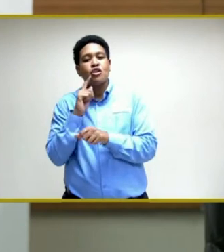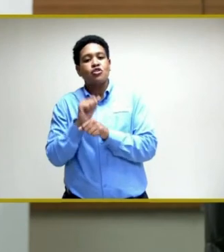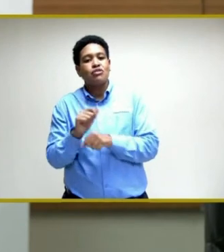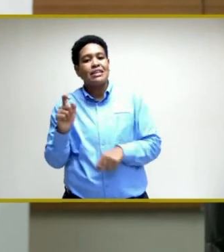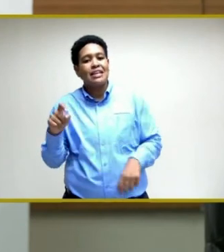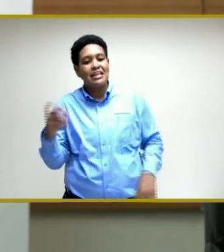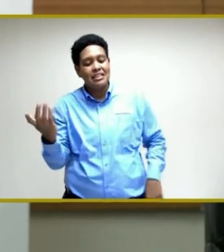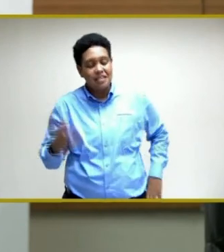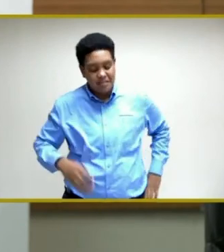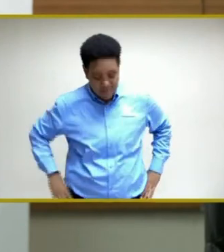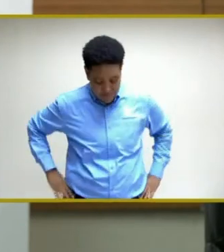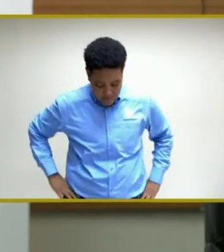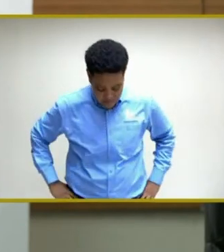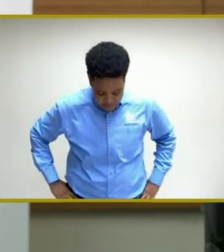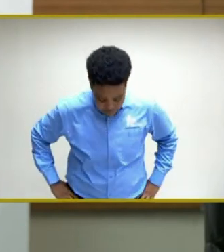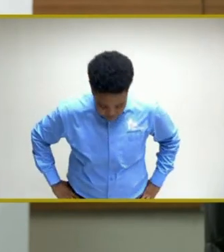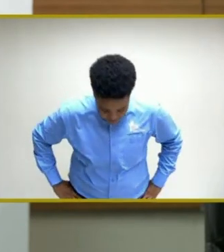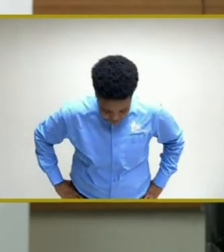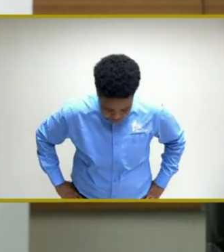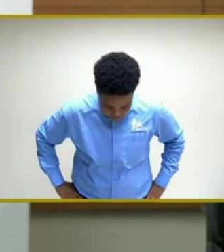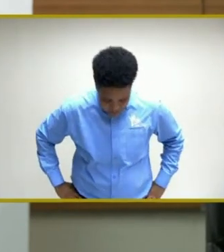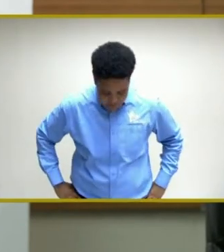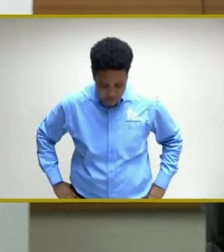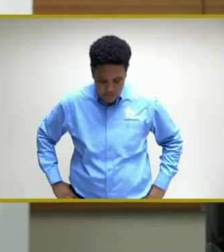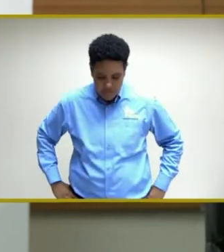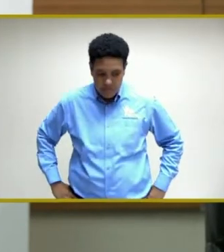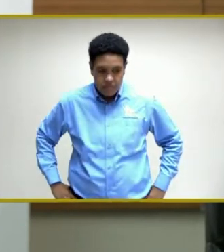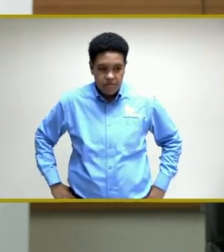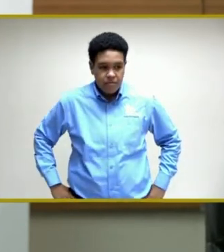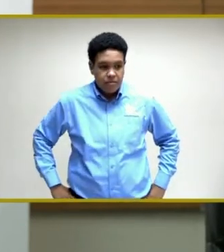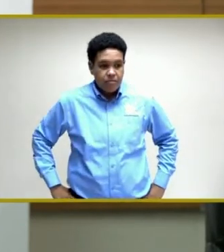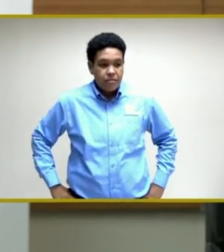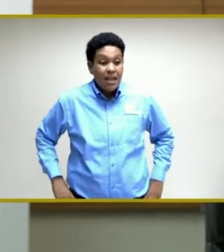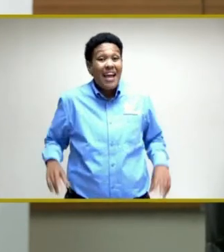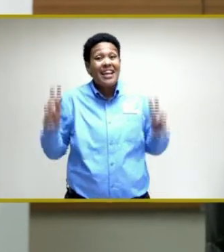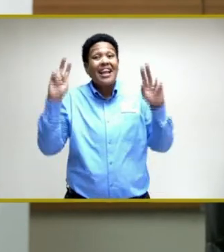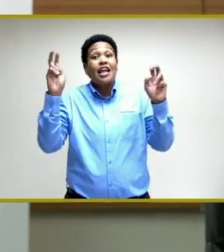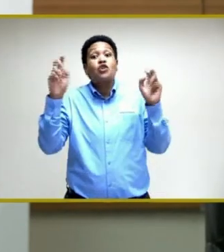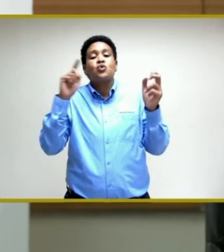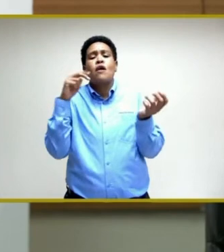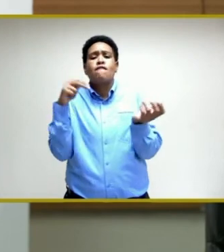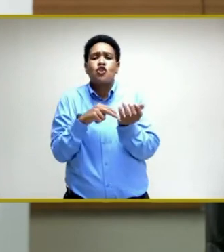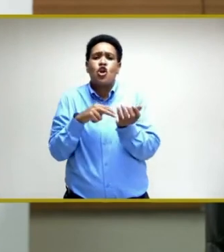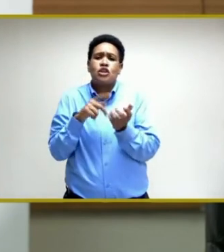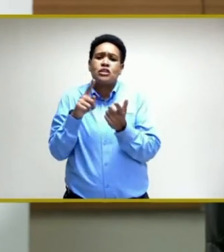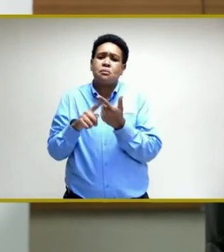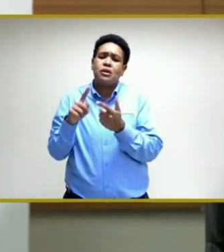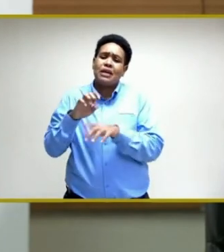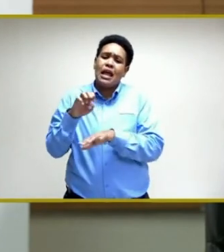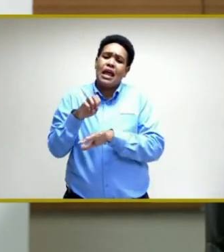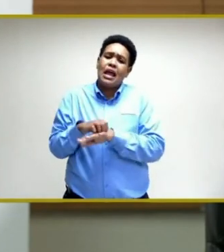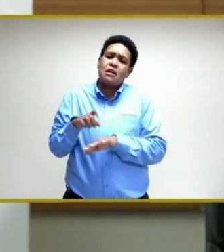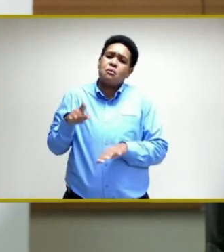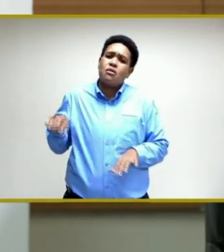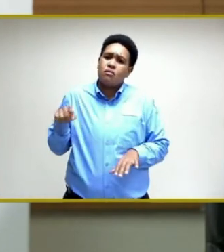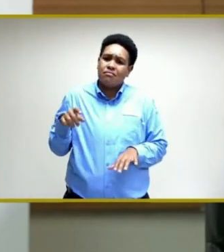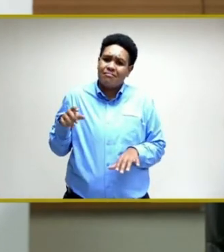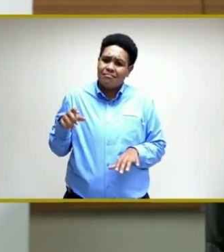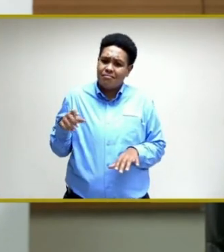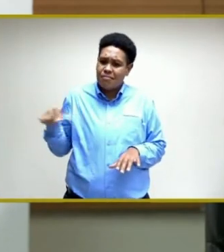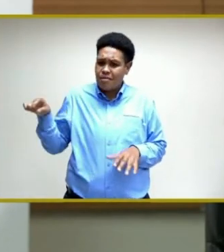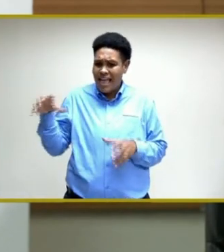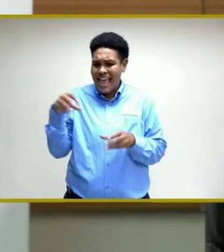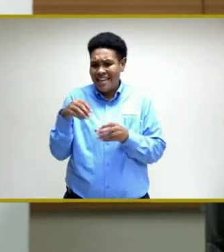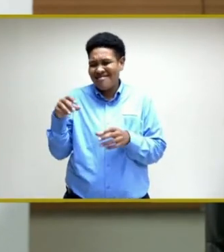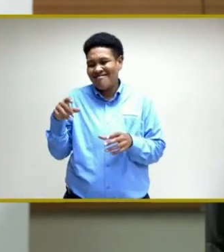On the issue of the nurses and the engagement of those who were not